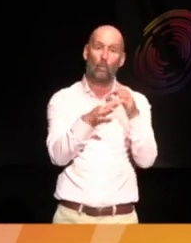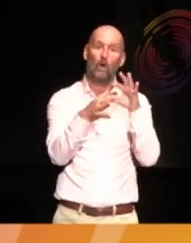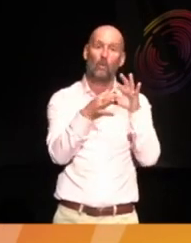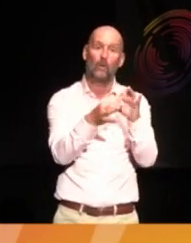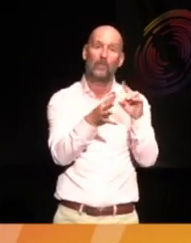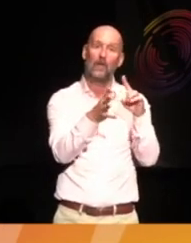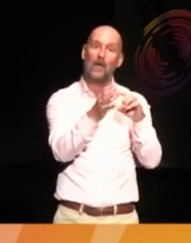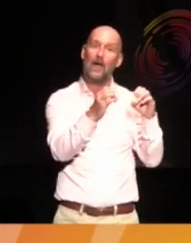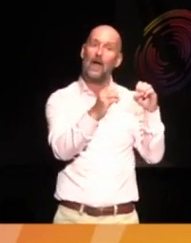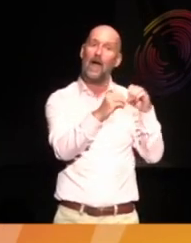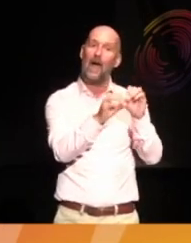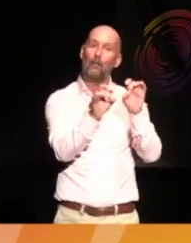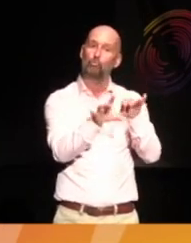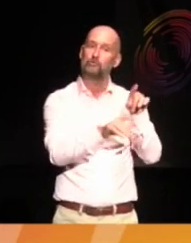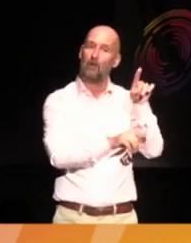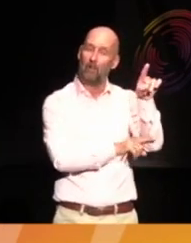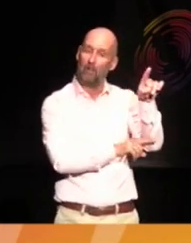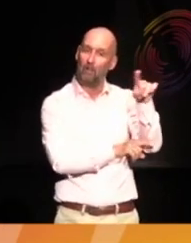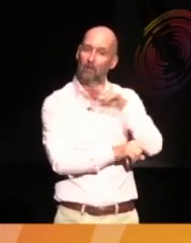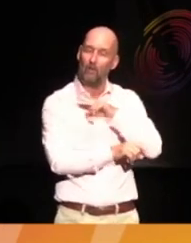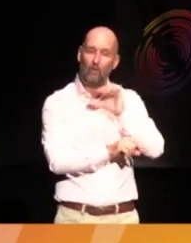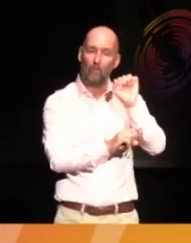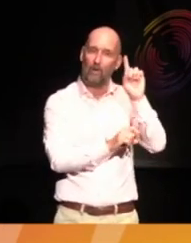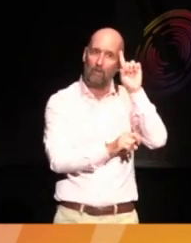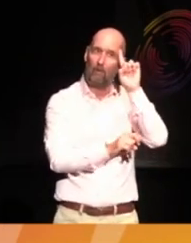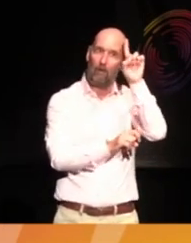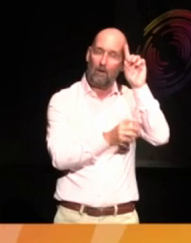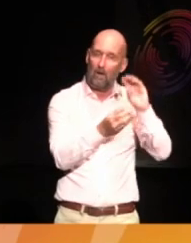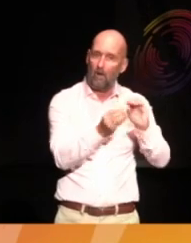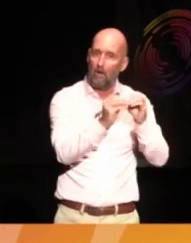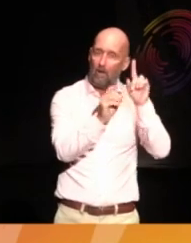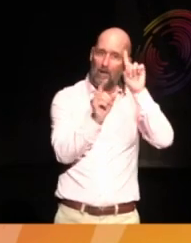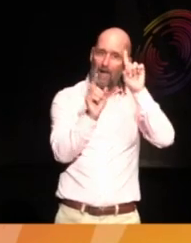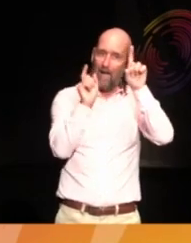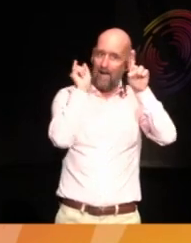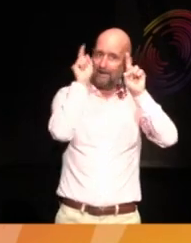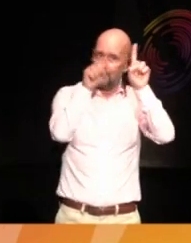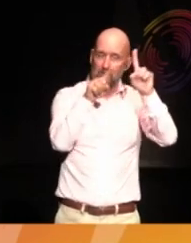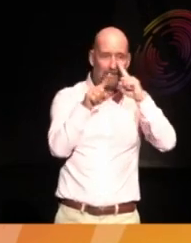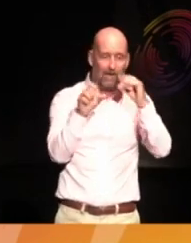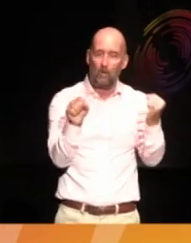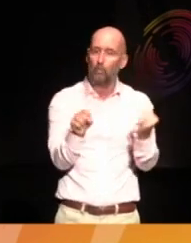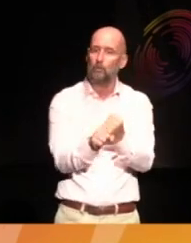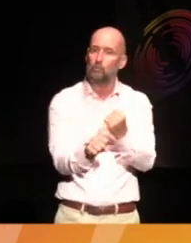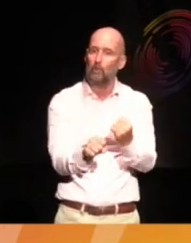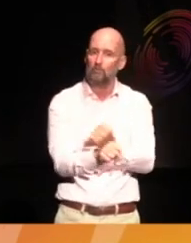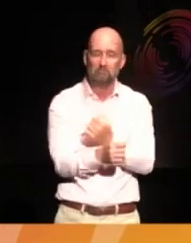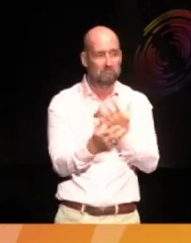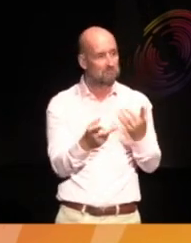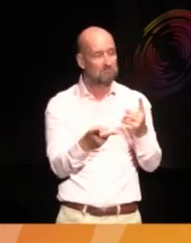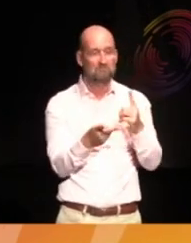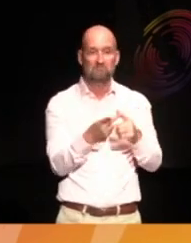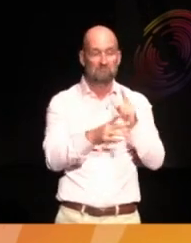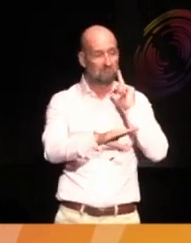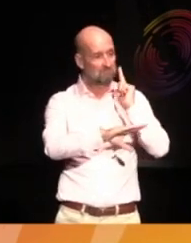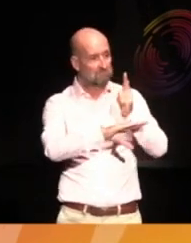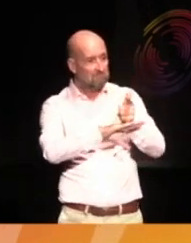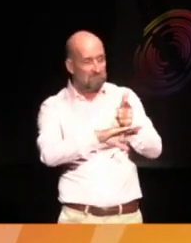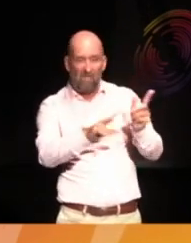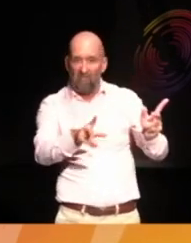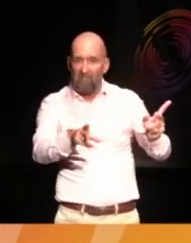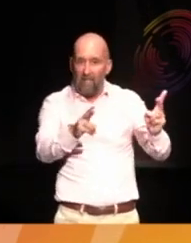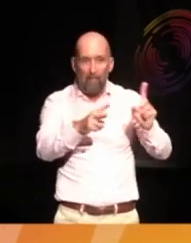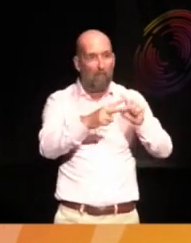Aboriginal communities, they're coming up with some extraordinary ideas for what we might do. Everything from film through